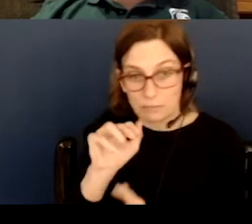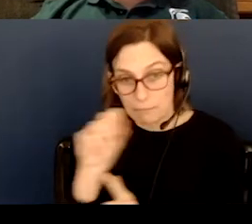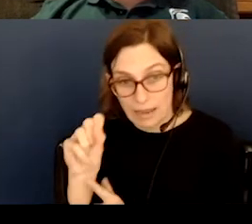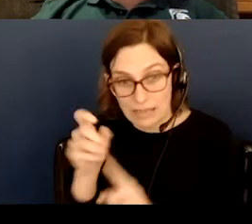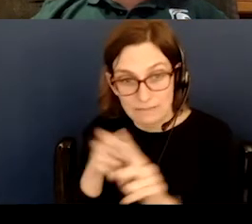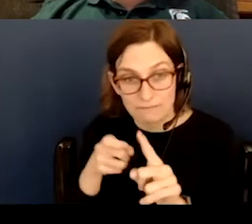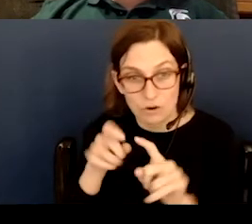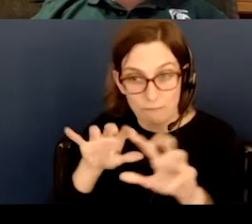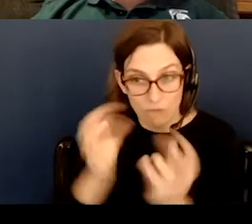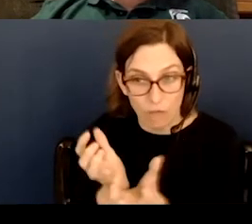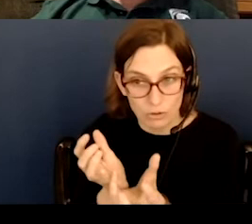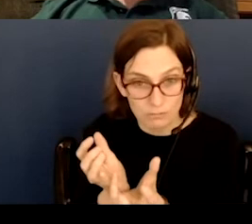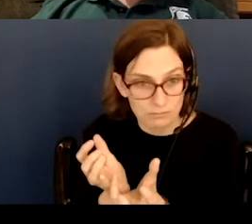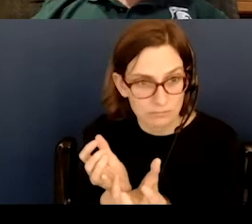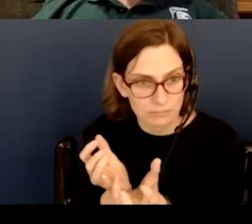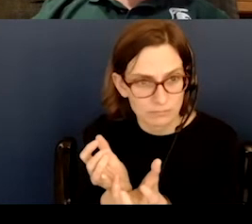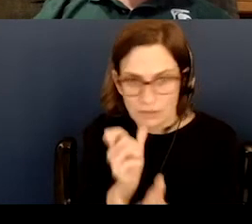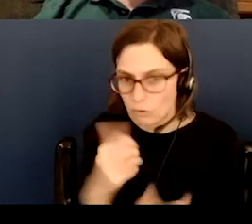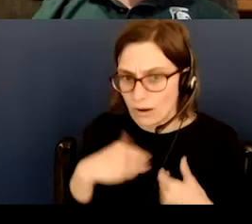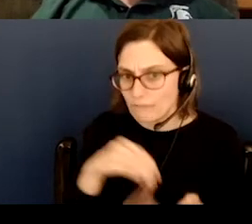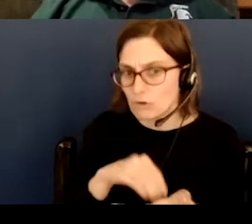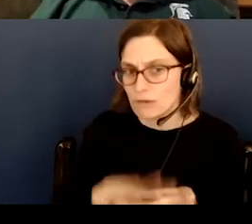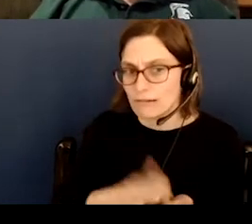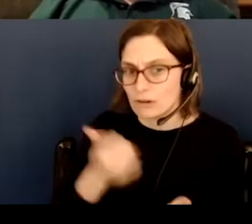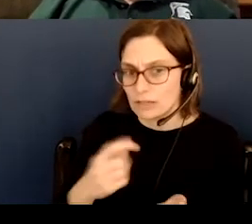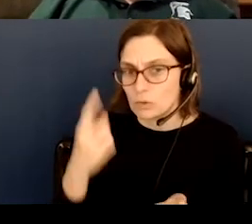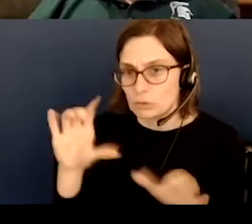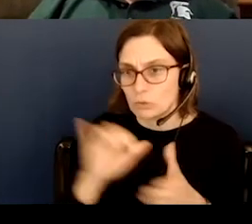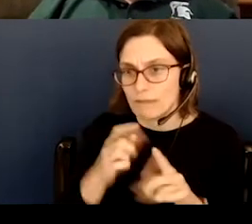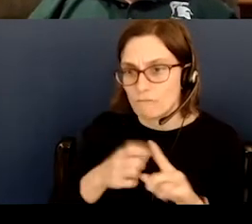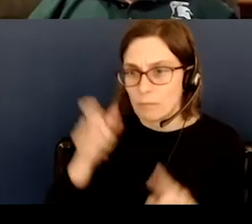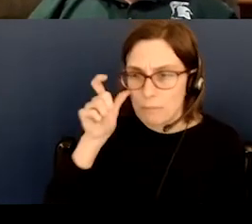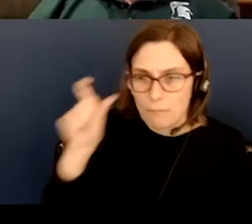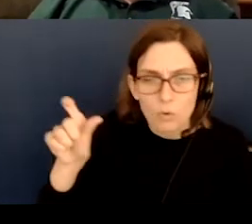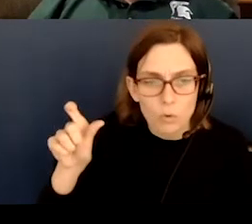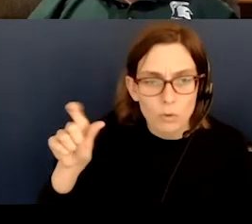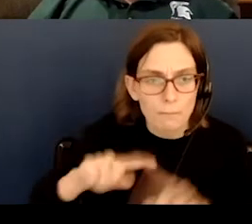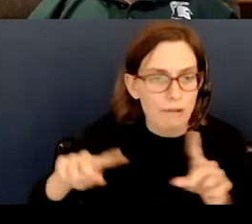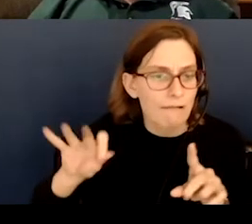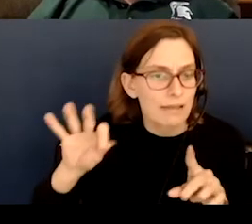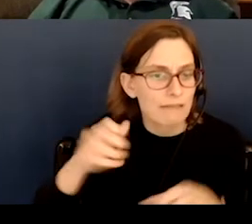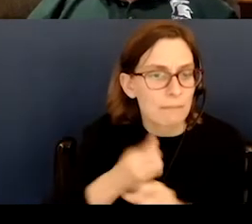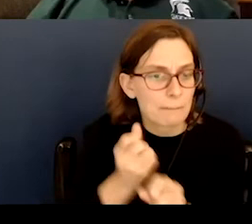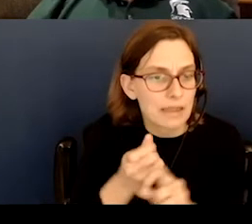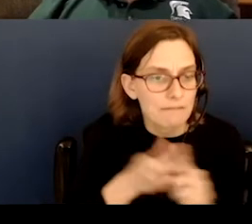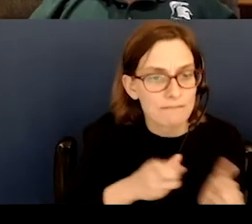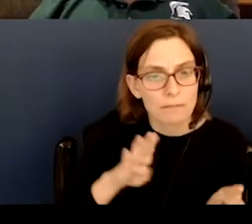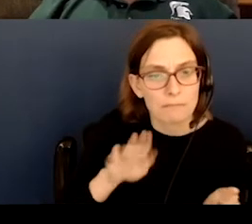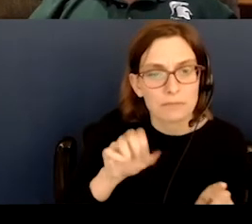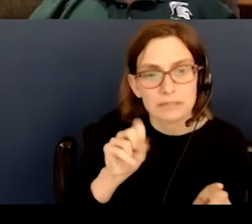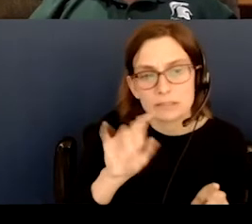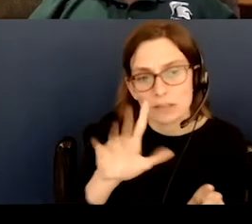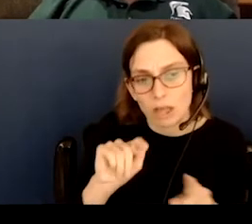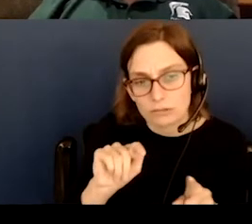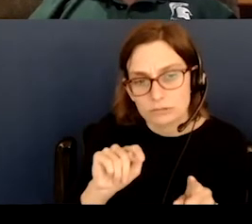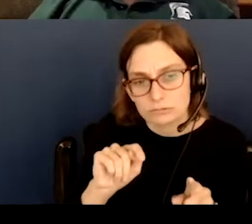record of anyone doing this for the moon, but if you just assume that the moon is, let's say, mostly basalt at this density, you end up with a